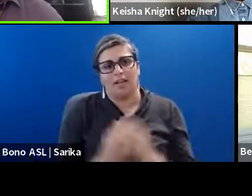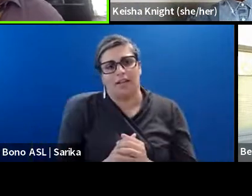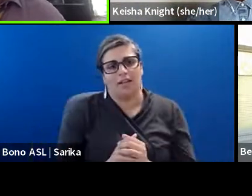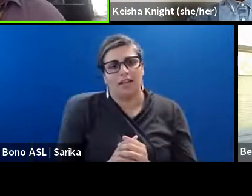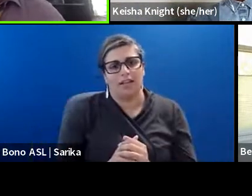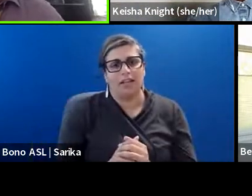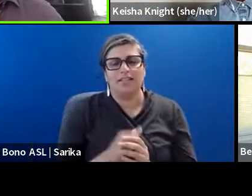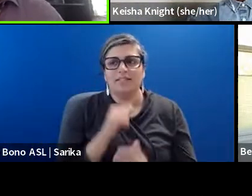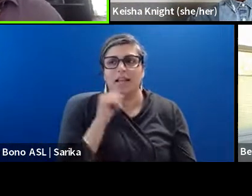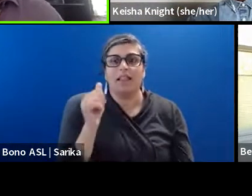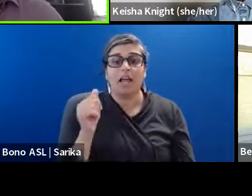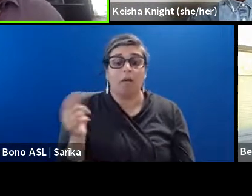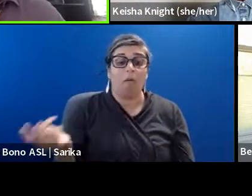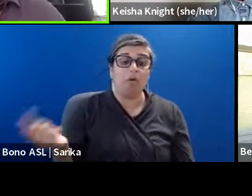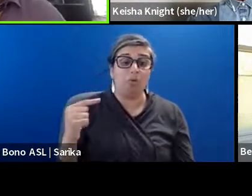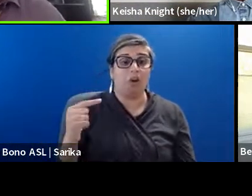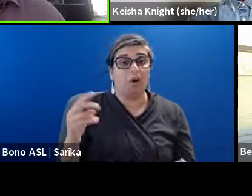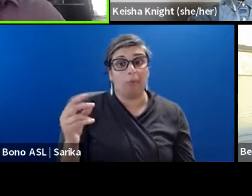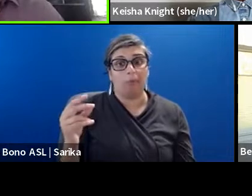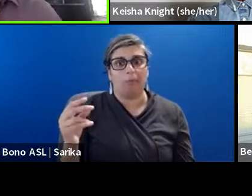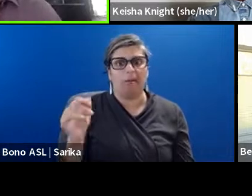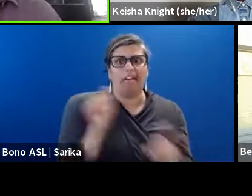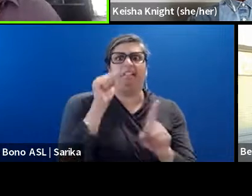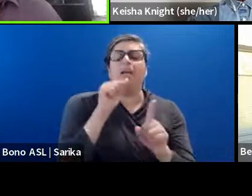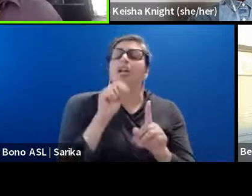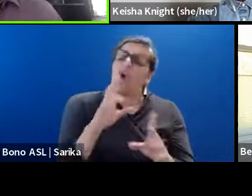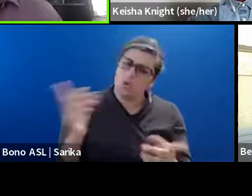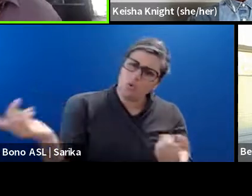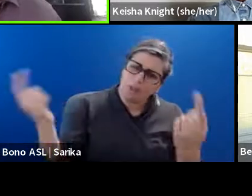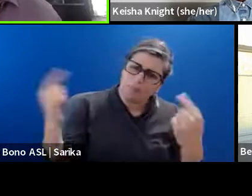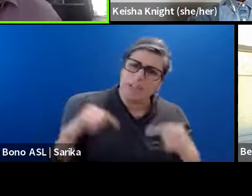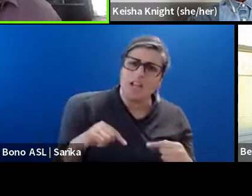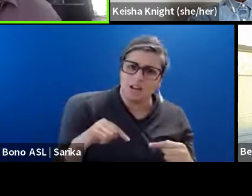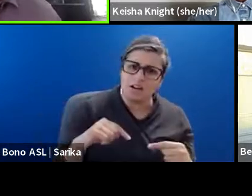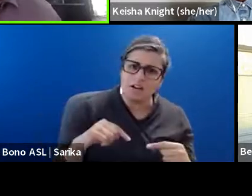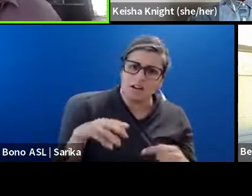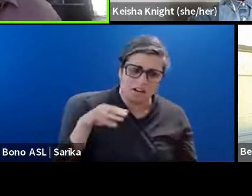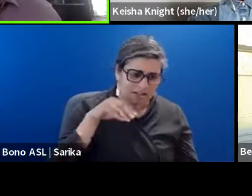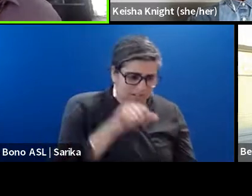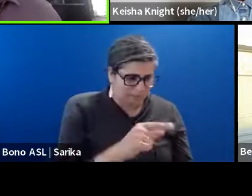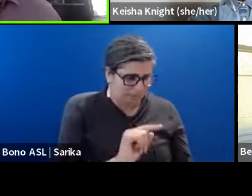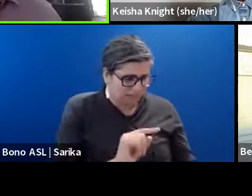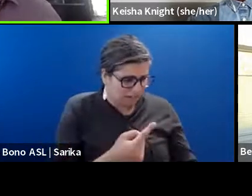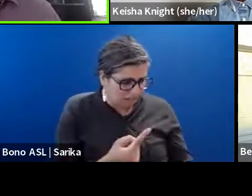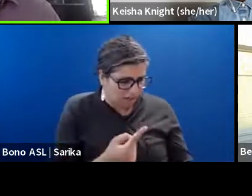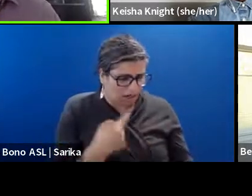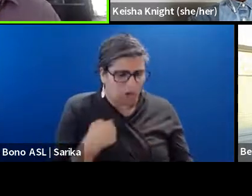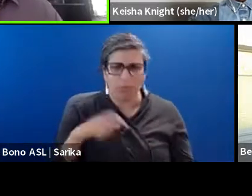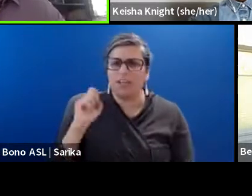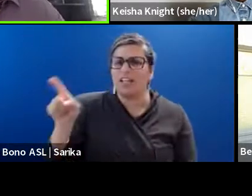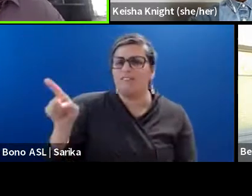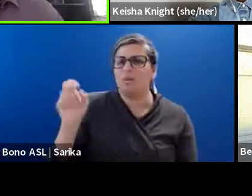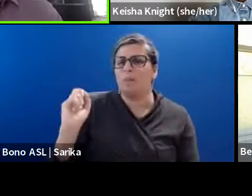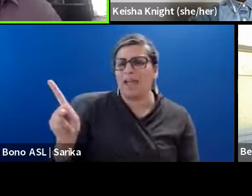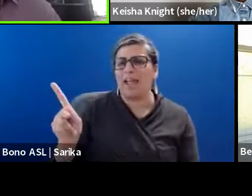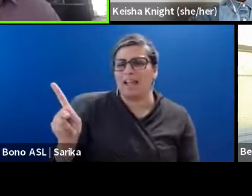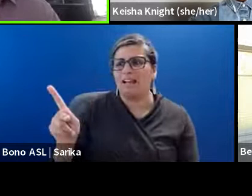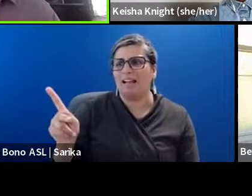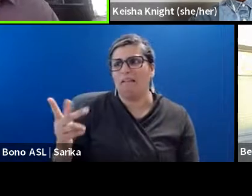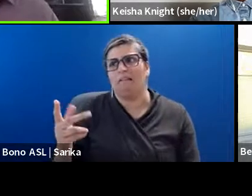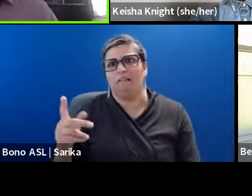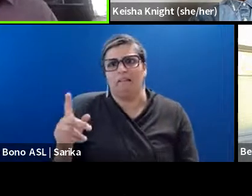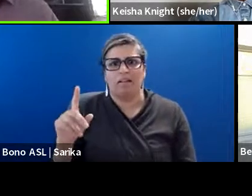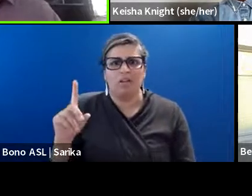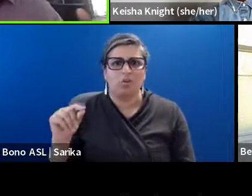switch. You come to our state, spend a dollar. We're going to give you 25, 30, 30 pennies back. I mean, I think building up the